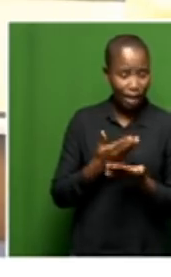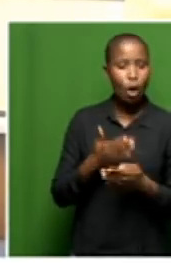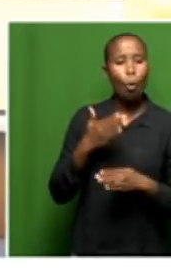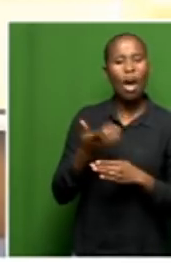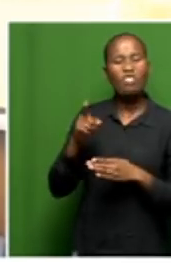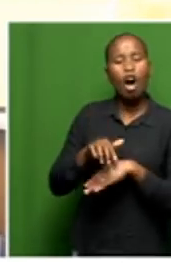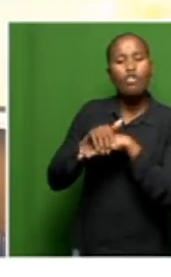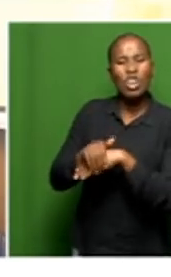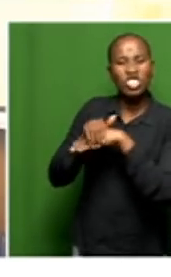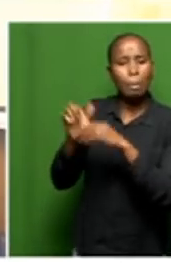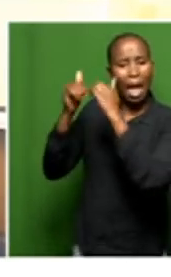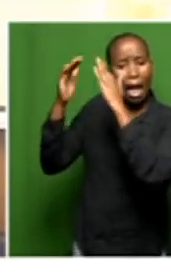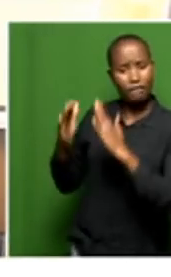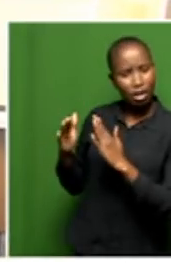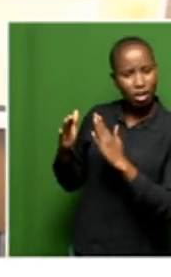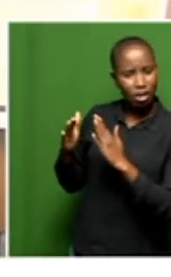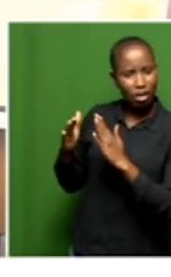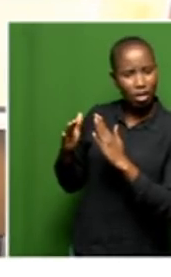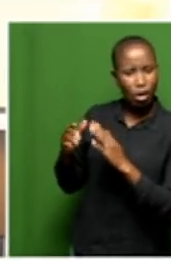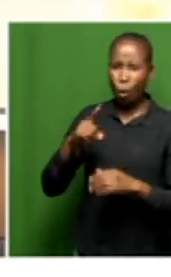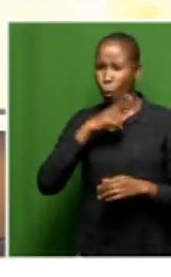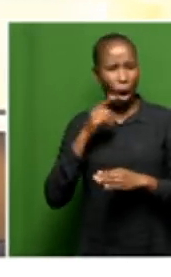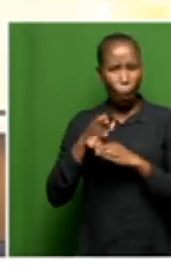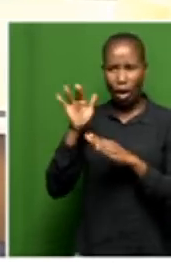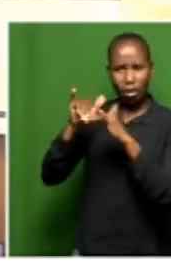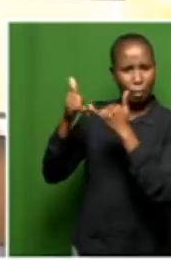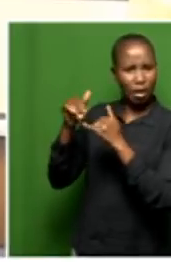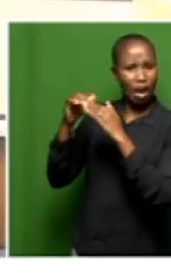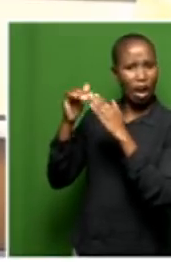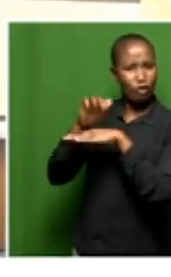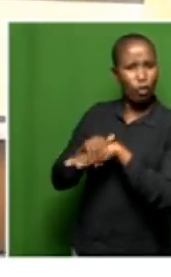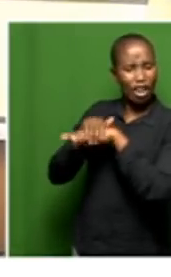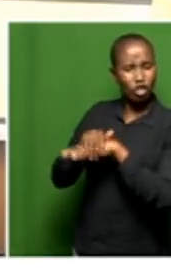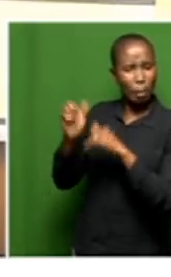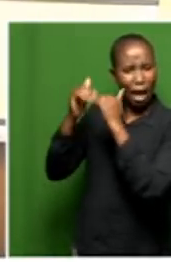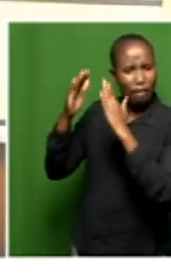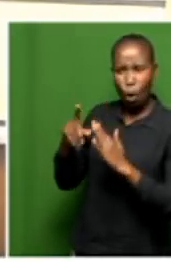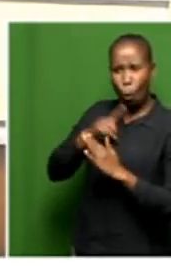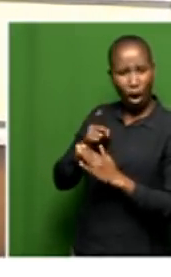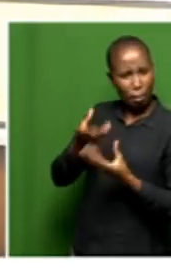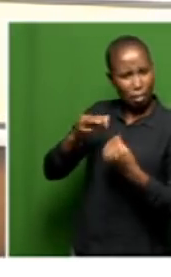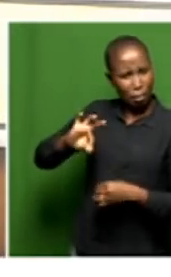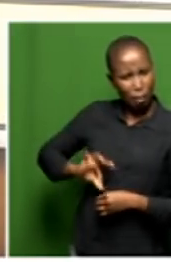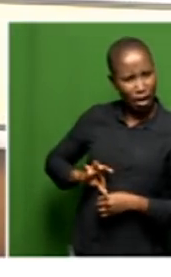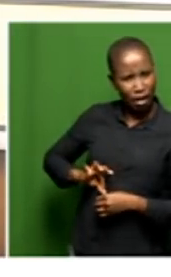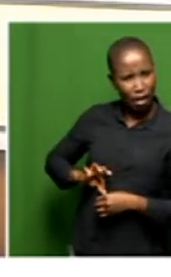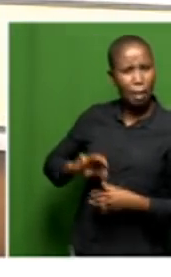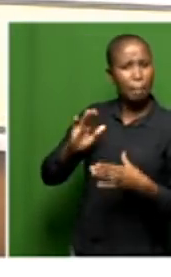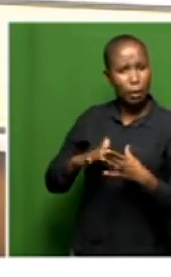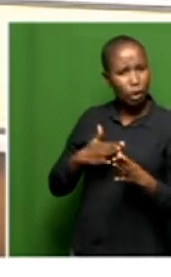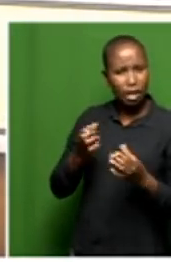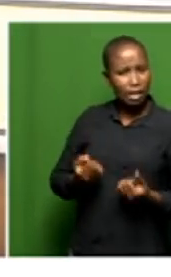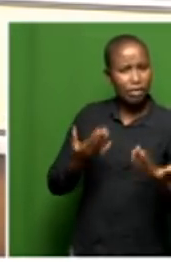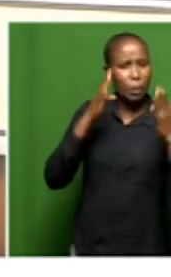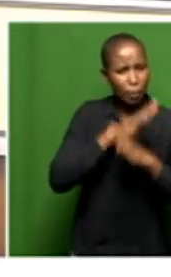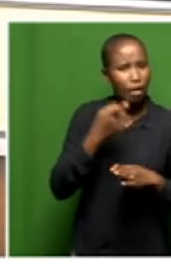Haven? No. So why are they working for Friendship Haven? And why are they being paid while they are not offering services